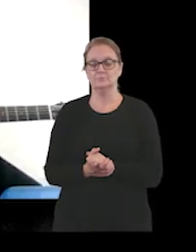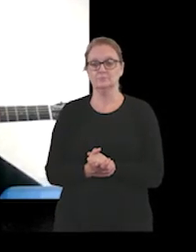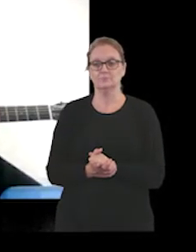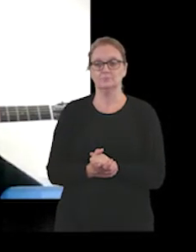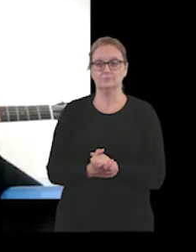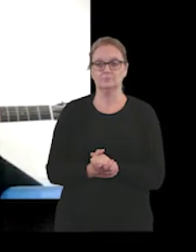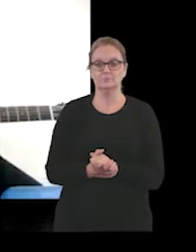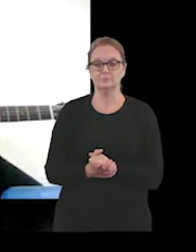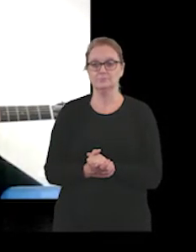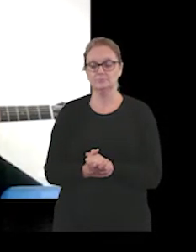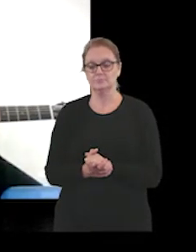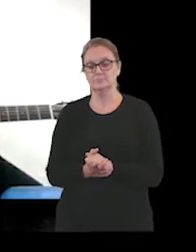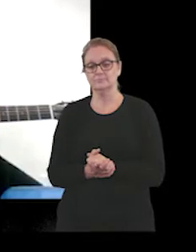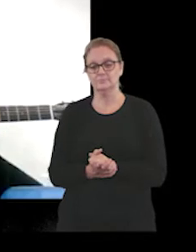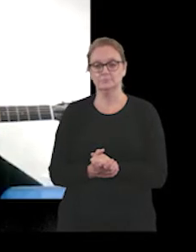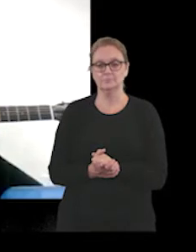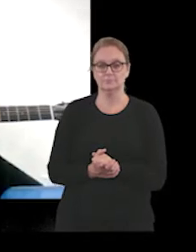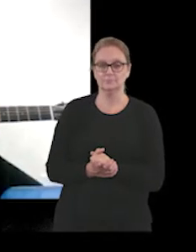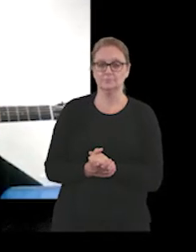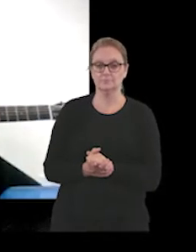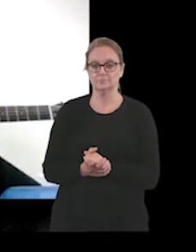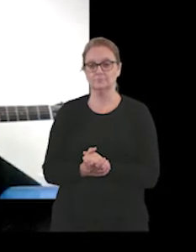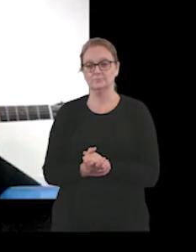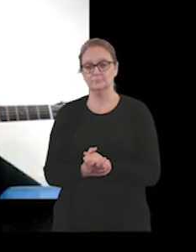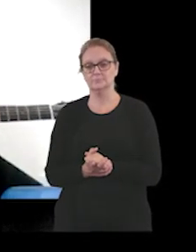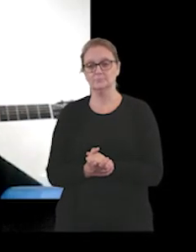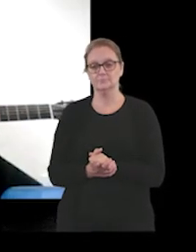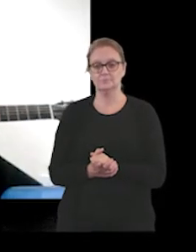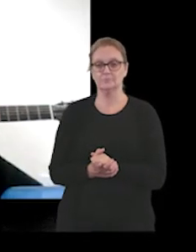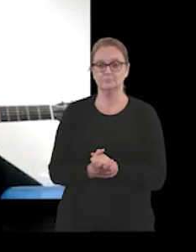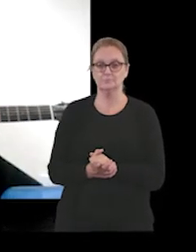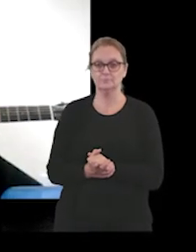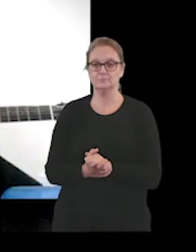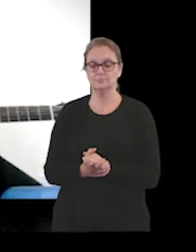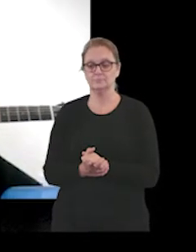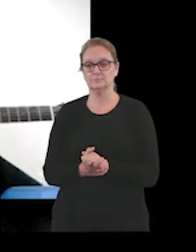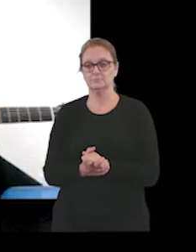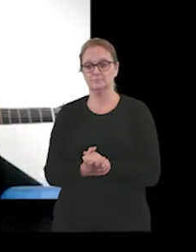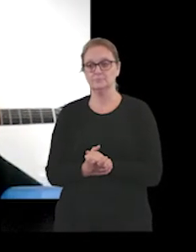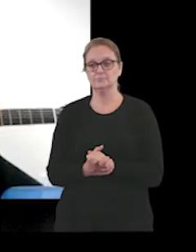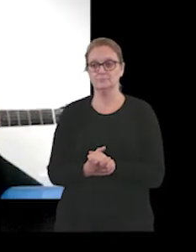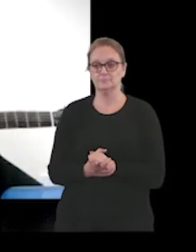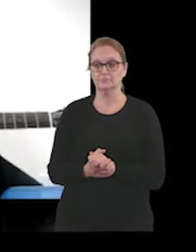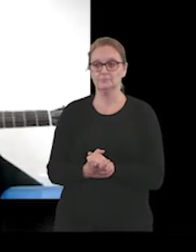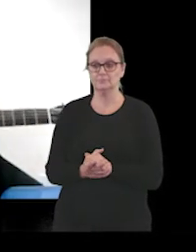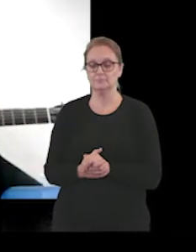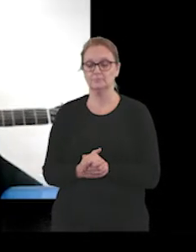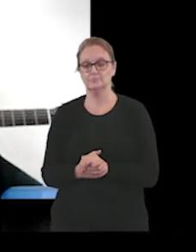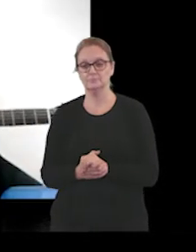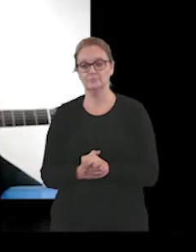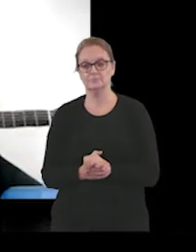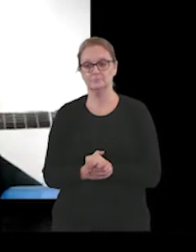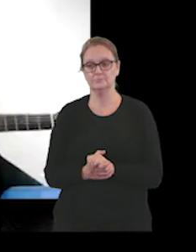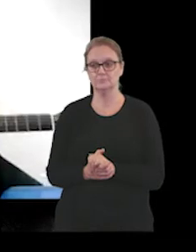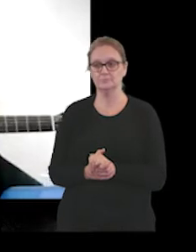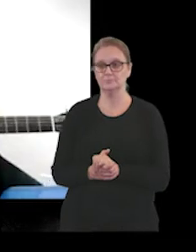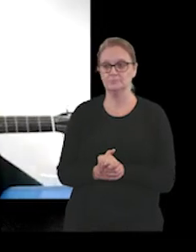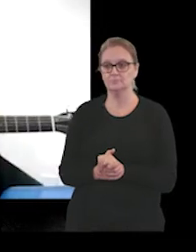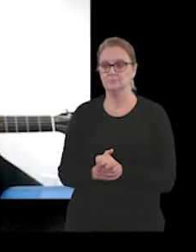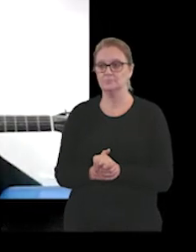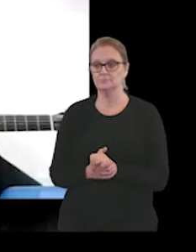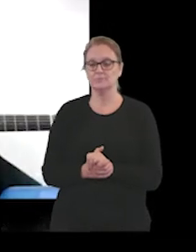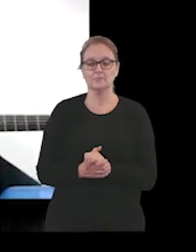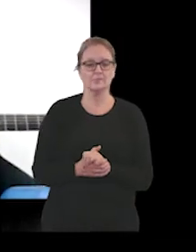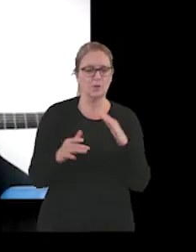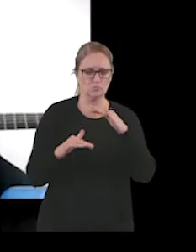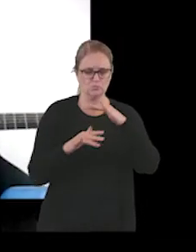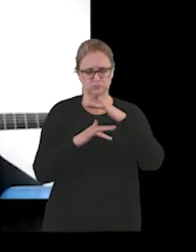he's